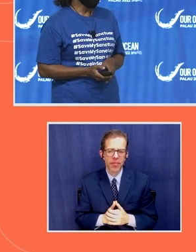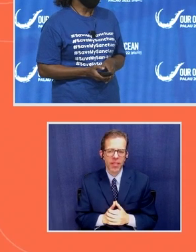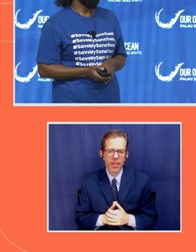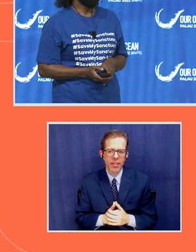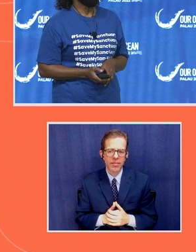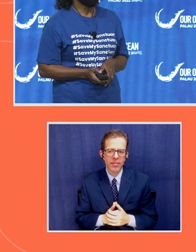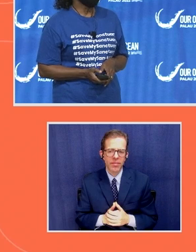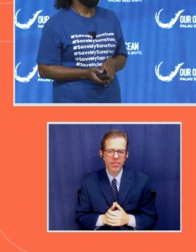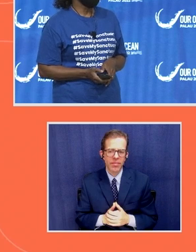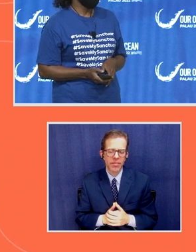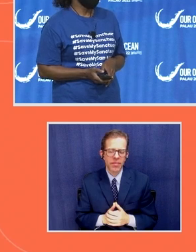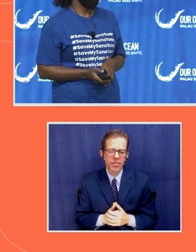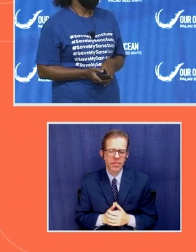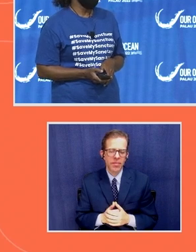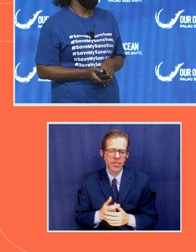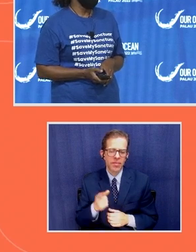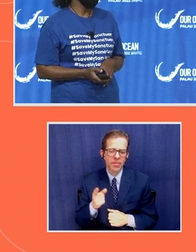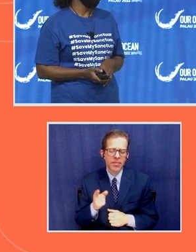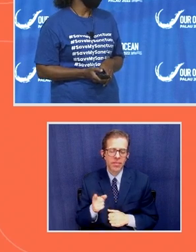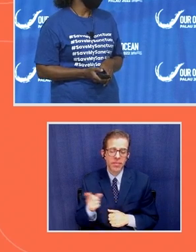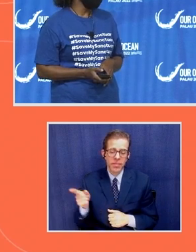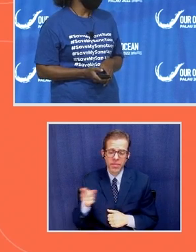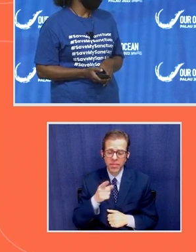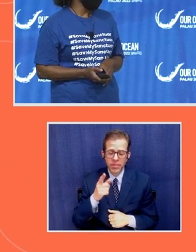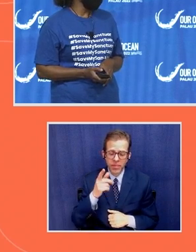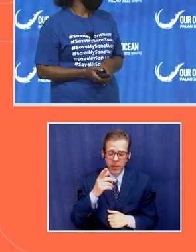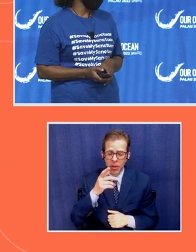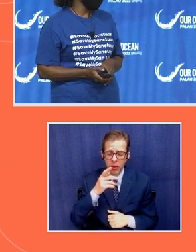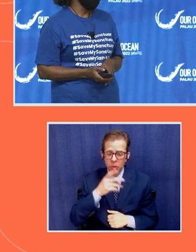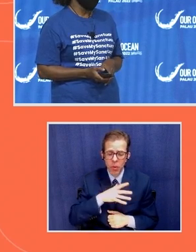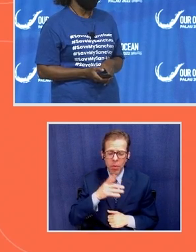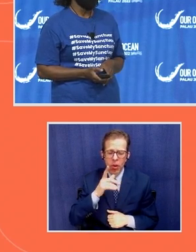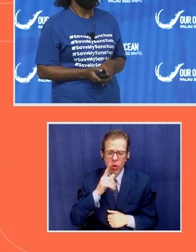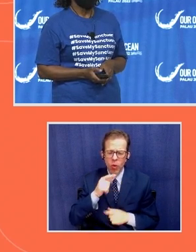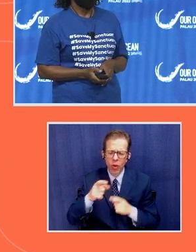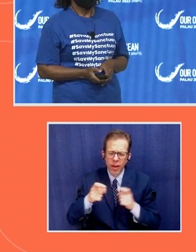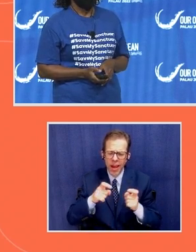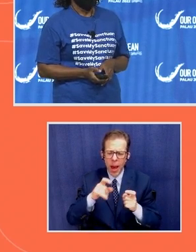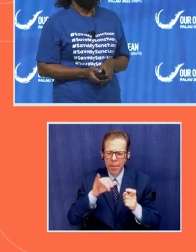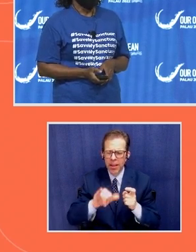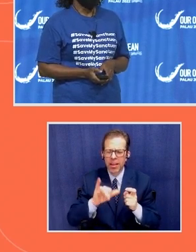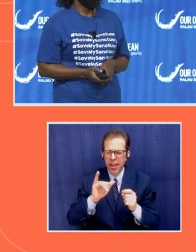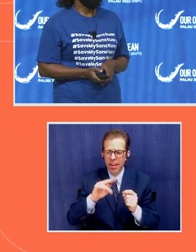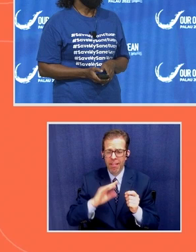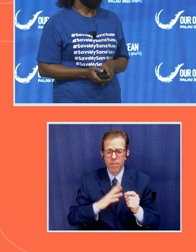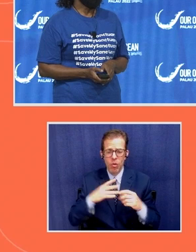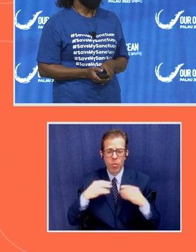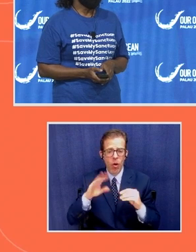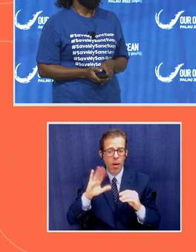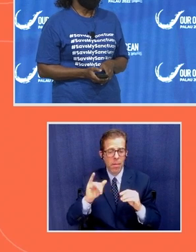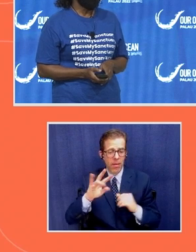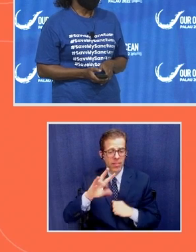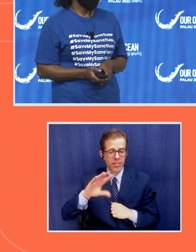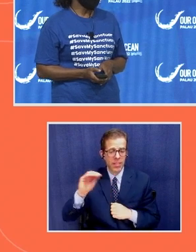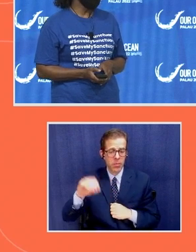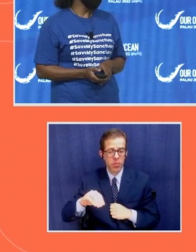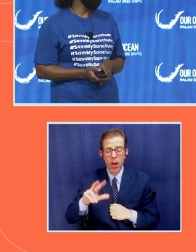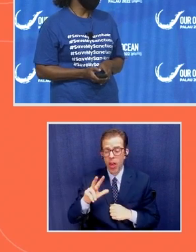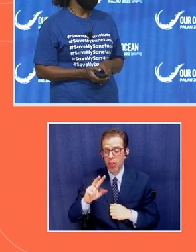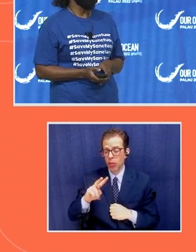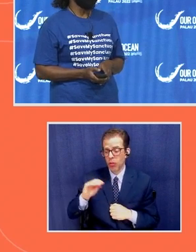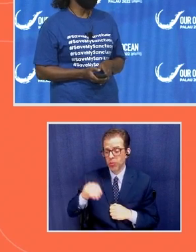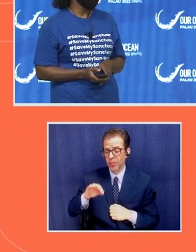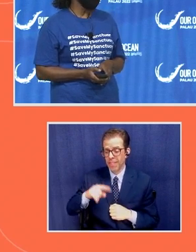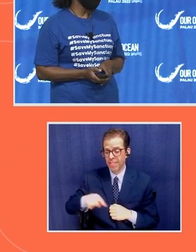Today Palau women dominate the informal market by 75%, with 32% relying on their